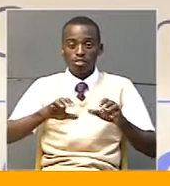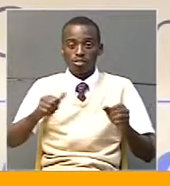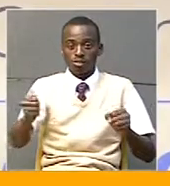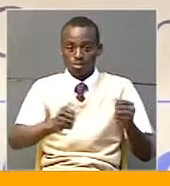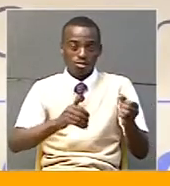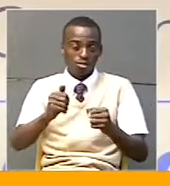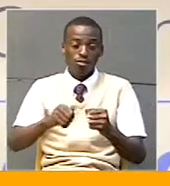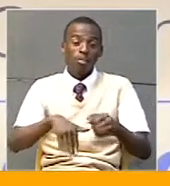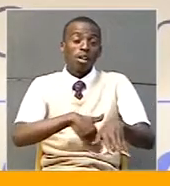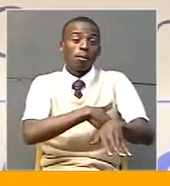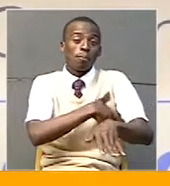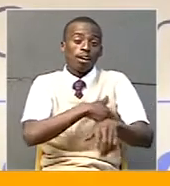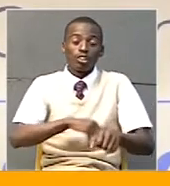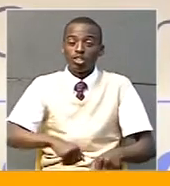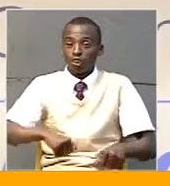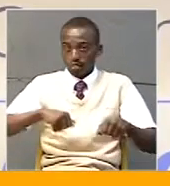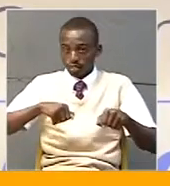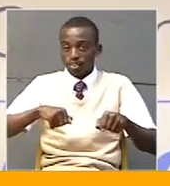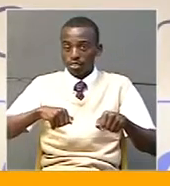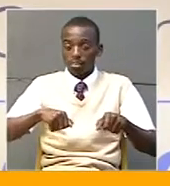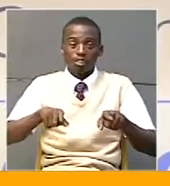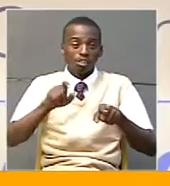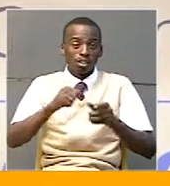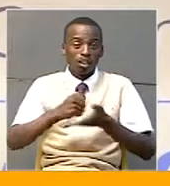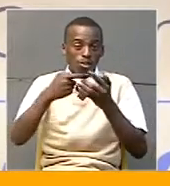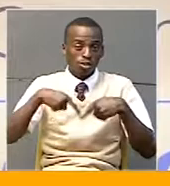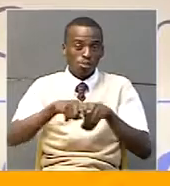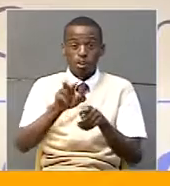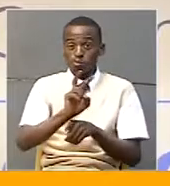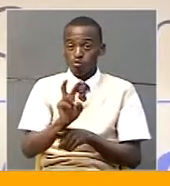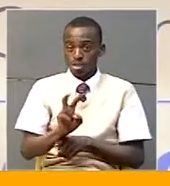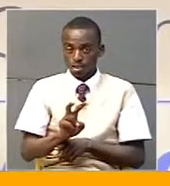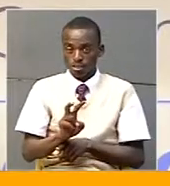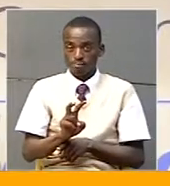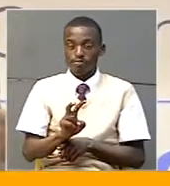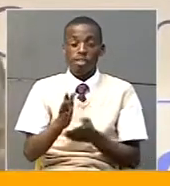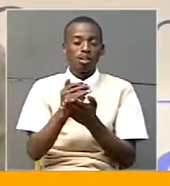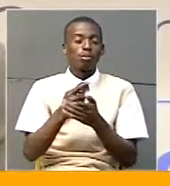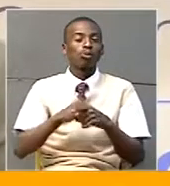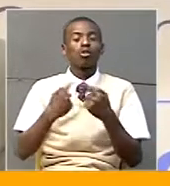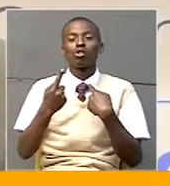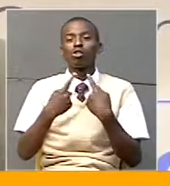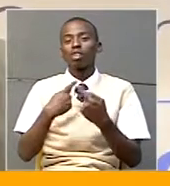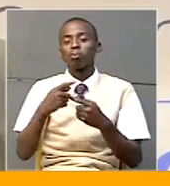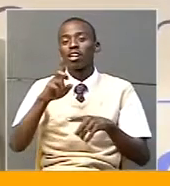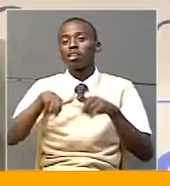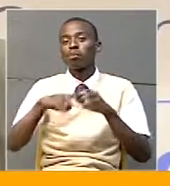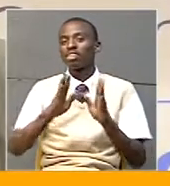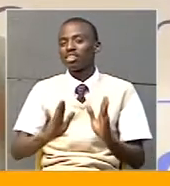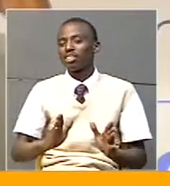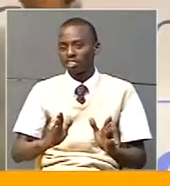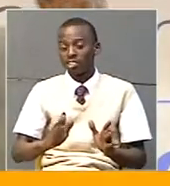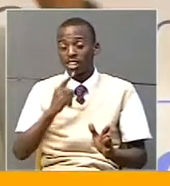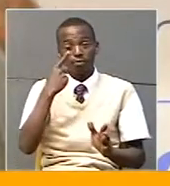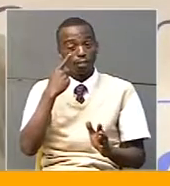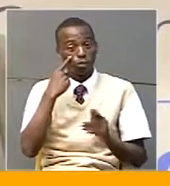These parish chiefs are going to help us monitor. Because when you talk about the politicians, they